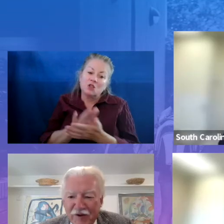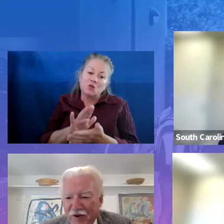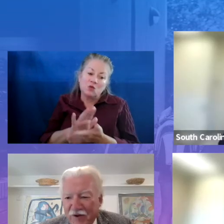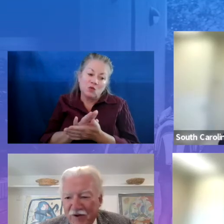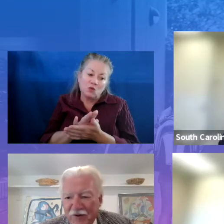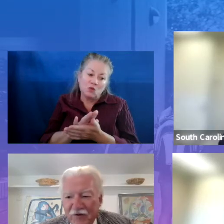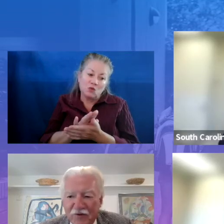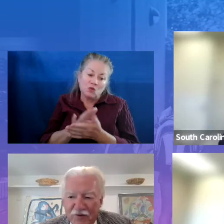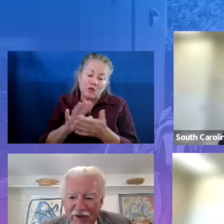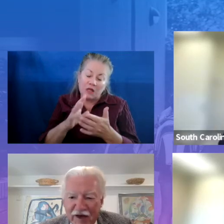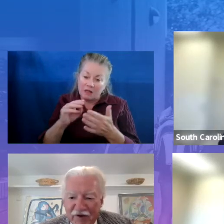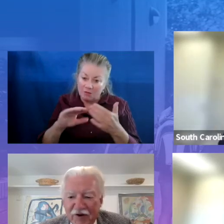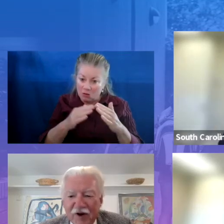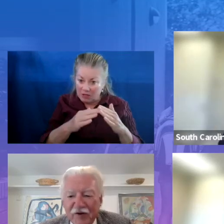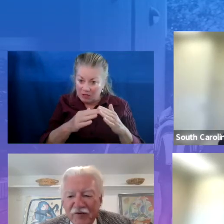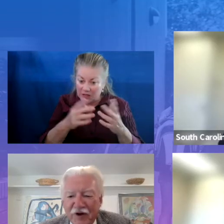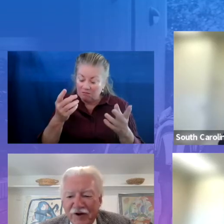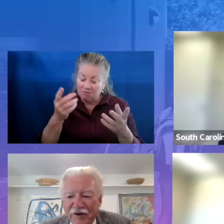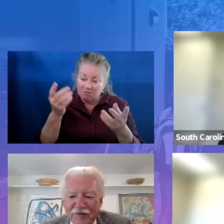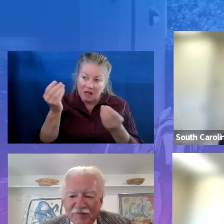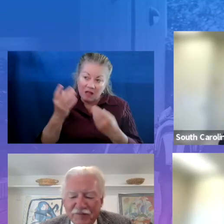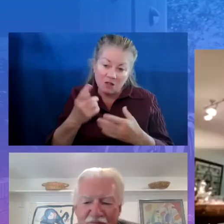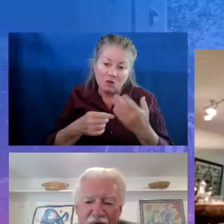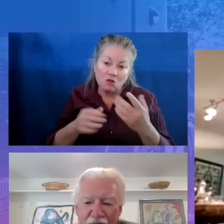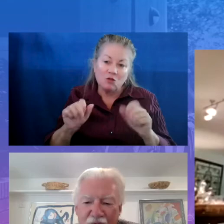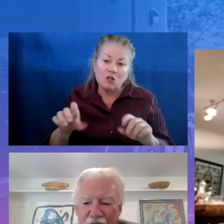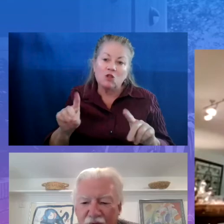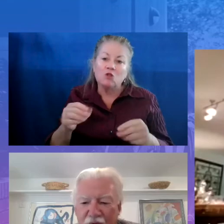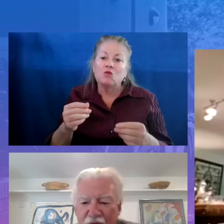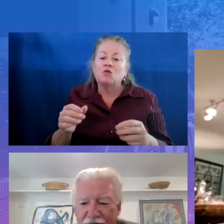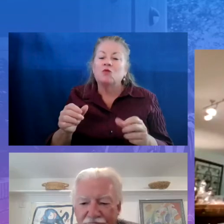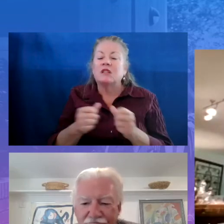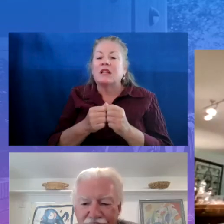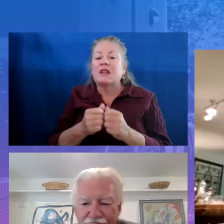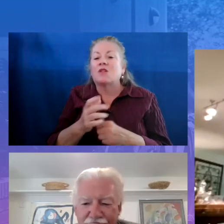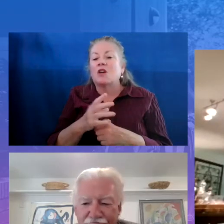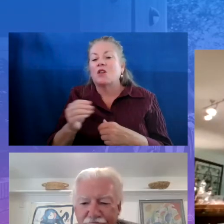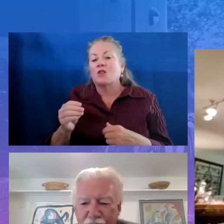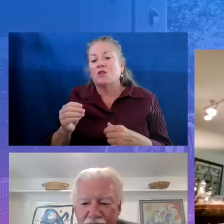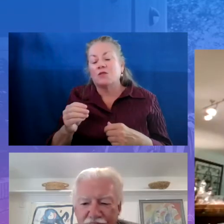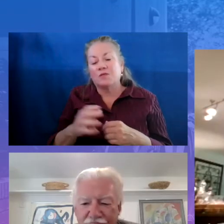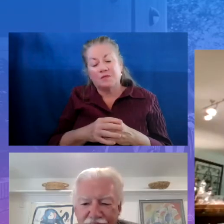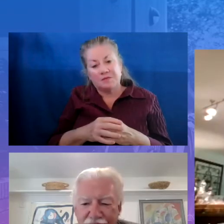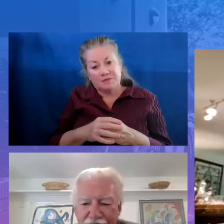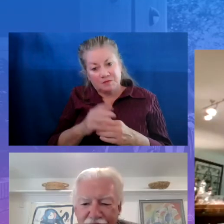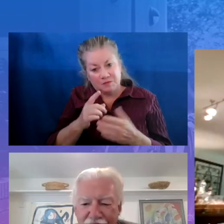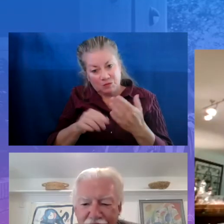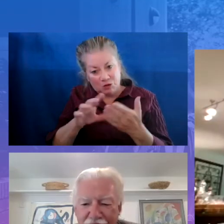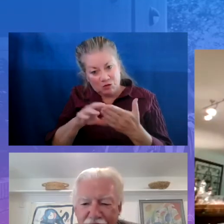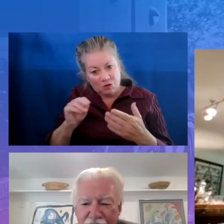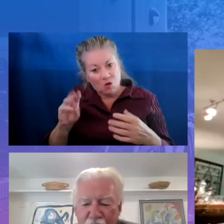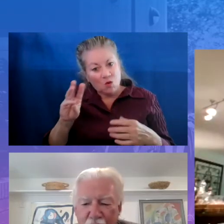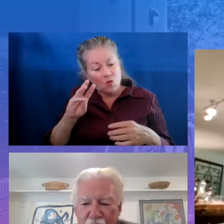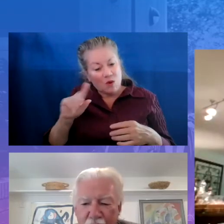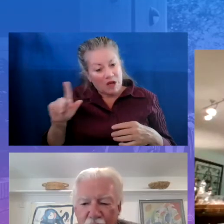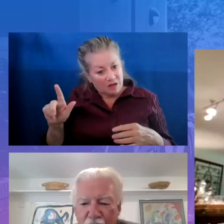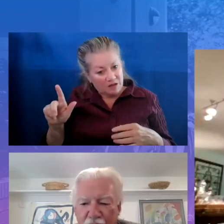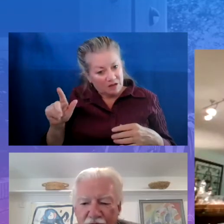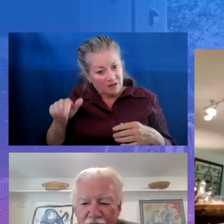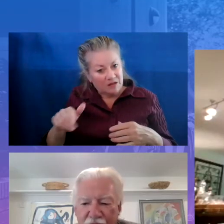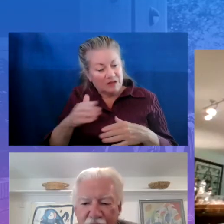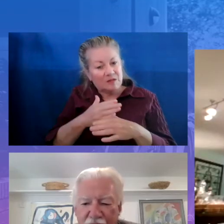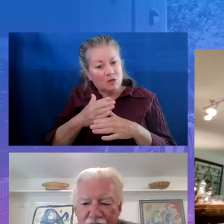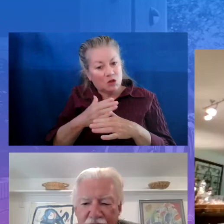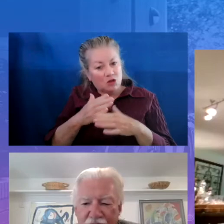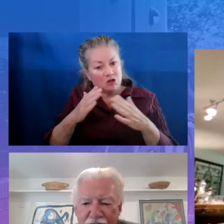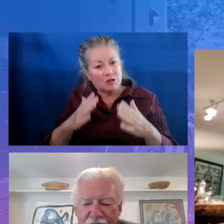able to do together and what you've learned. Well, this partnership has reinforced for me what I've